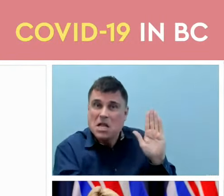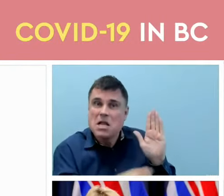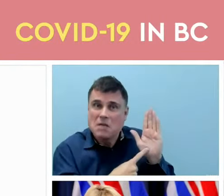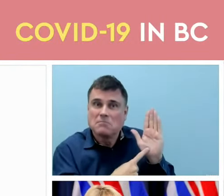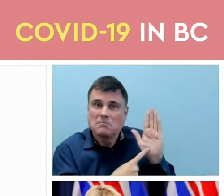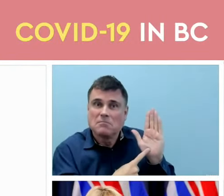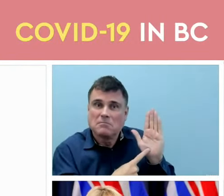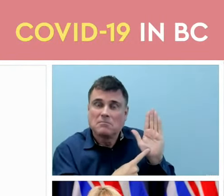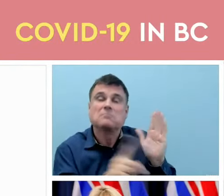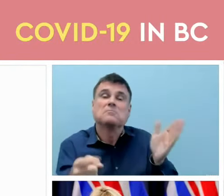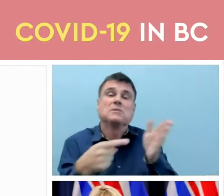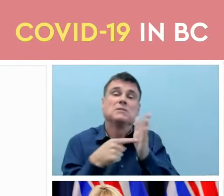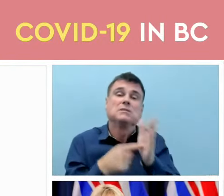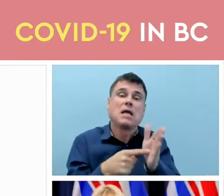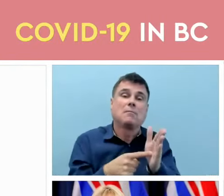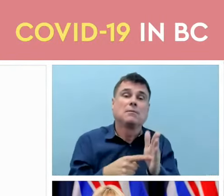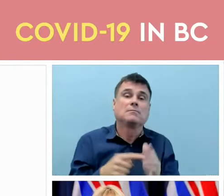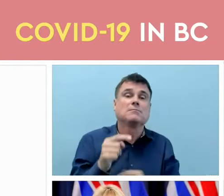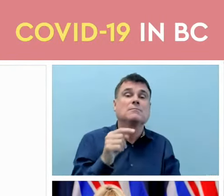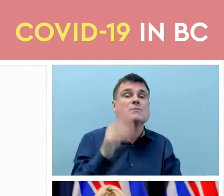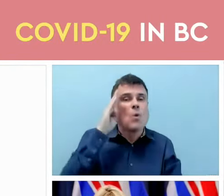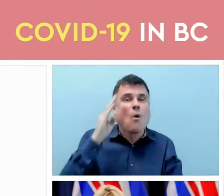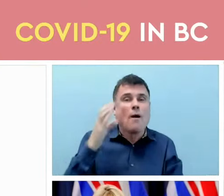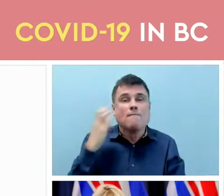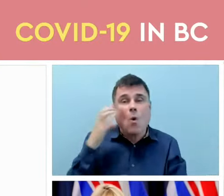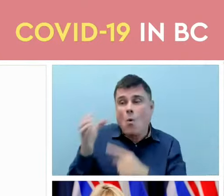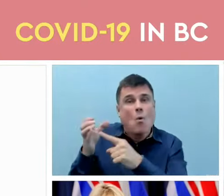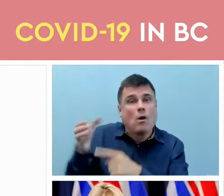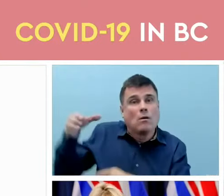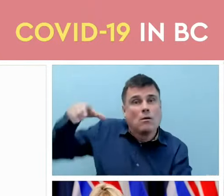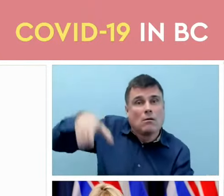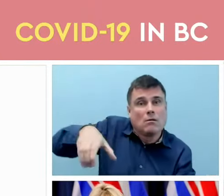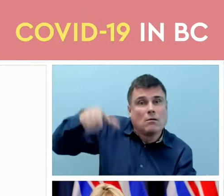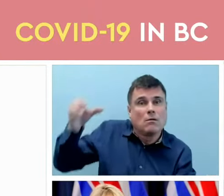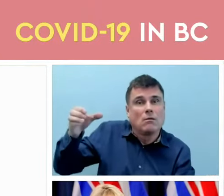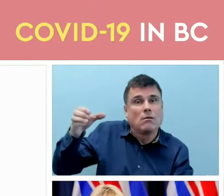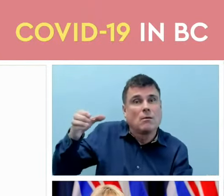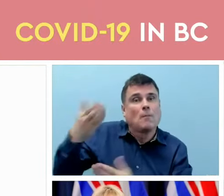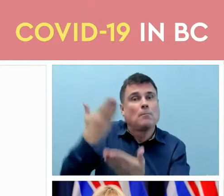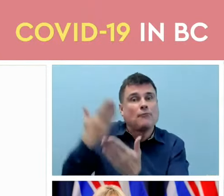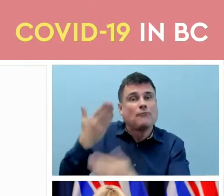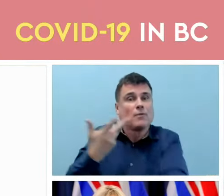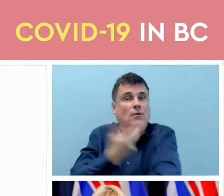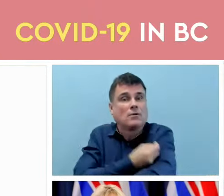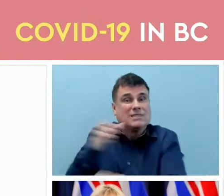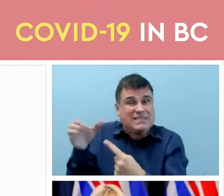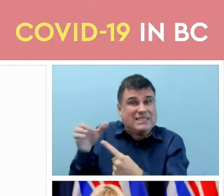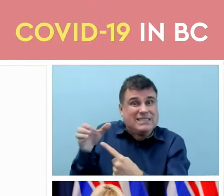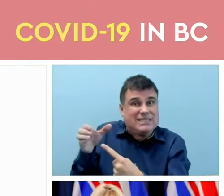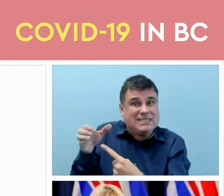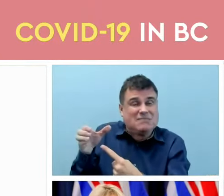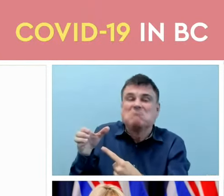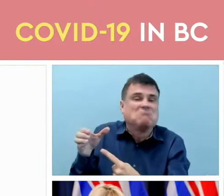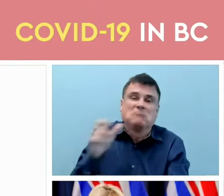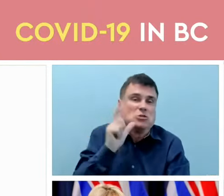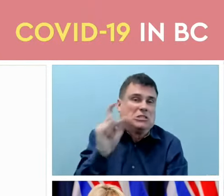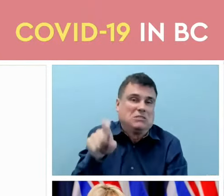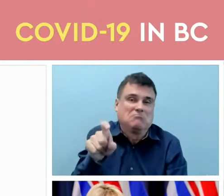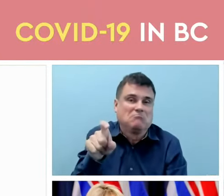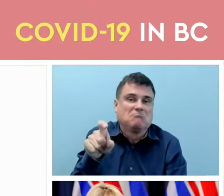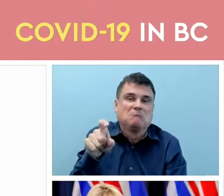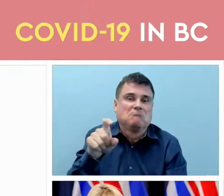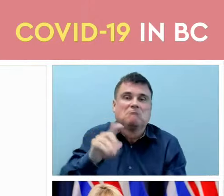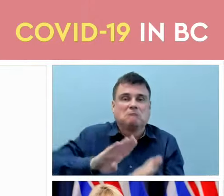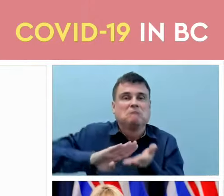the BC vaccine card, which was very effective at supporting people to get vaccinated, but also during this highest